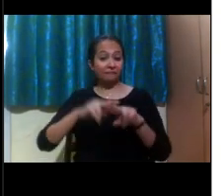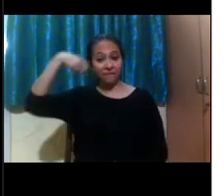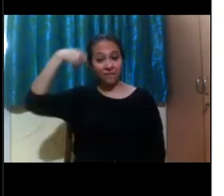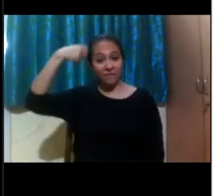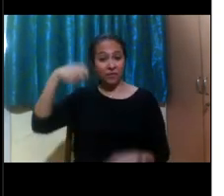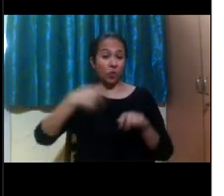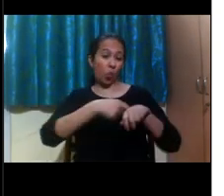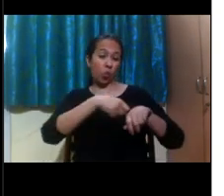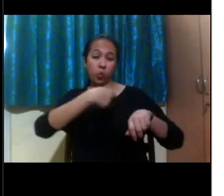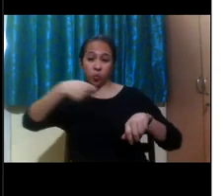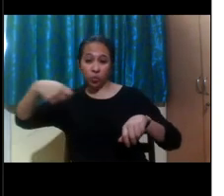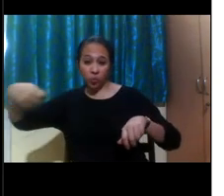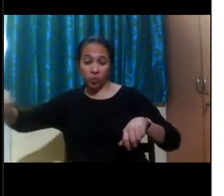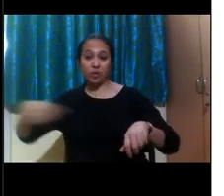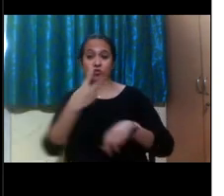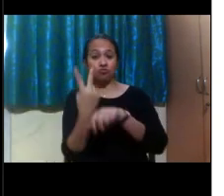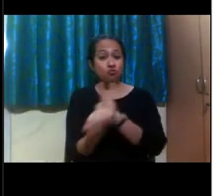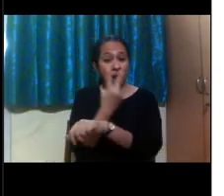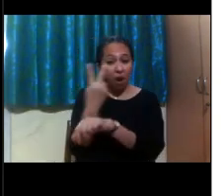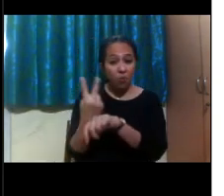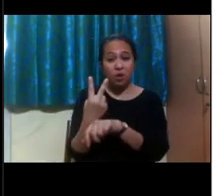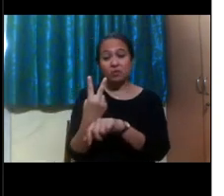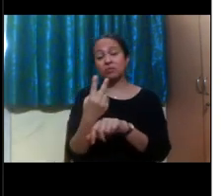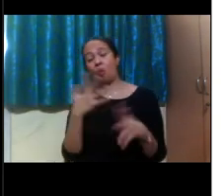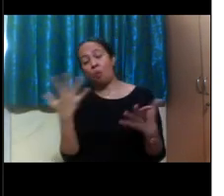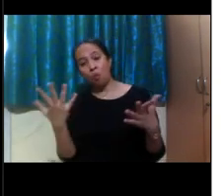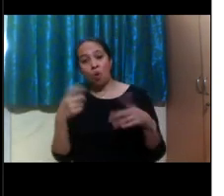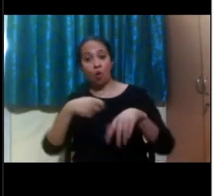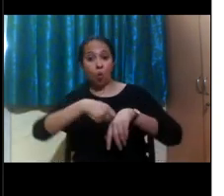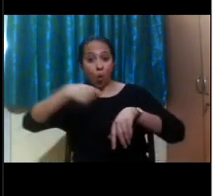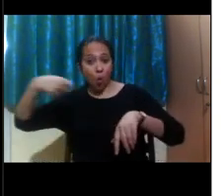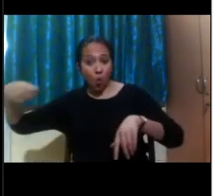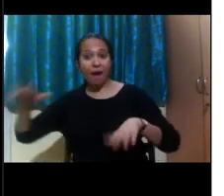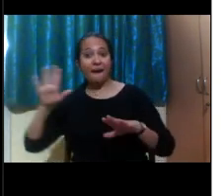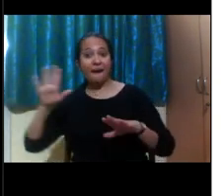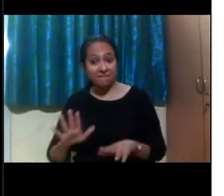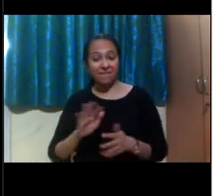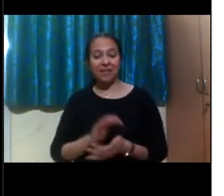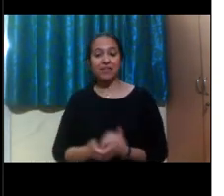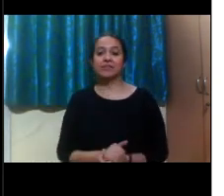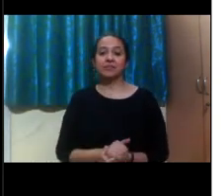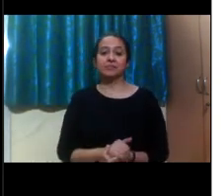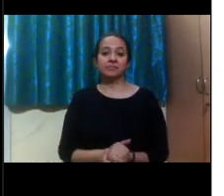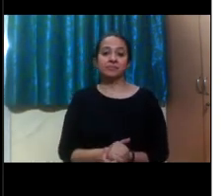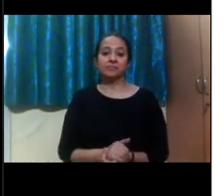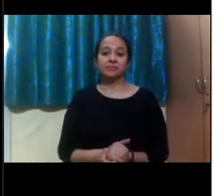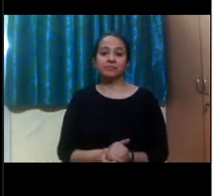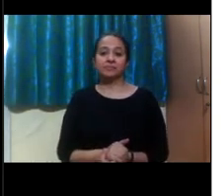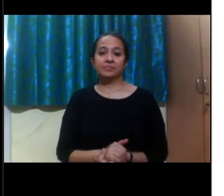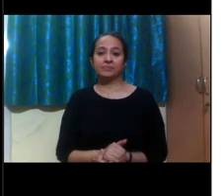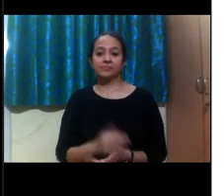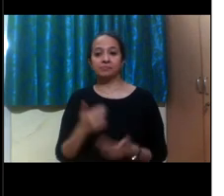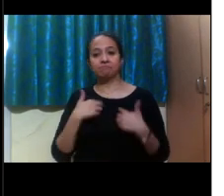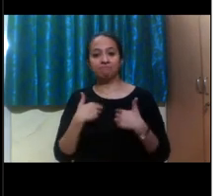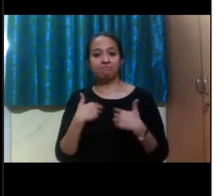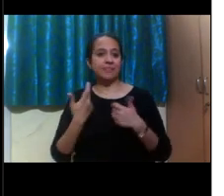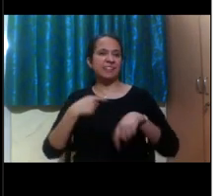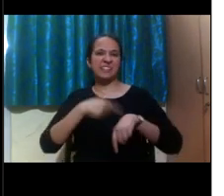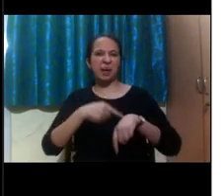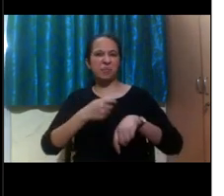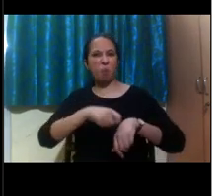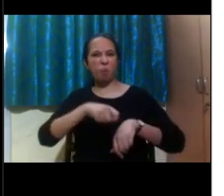long, you know, maybe like two hours long, and that would, you know, take time because